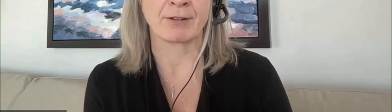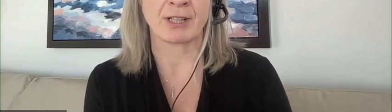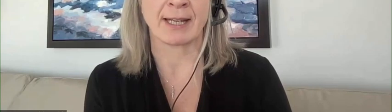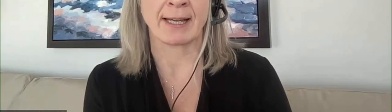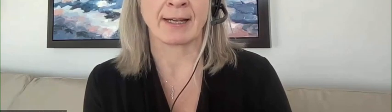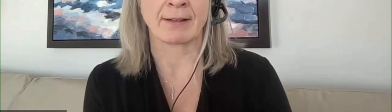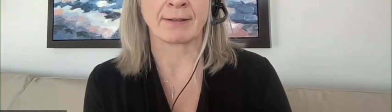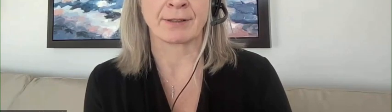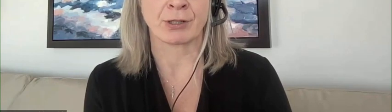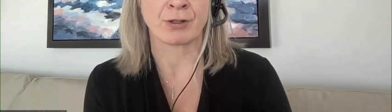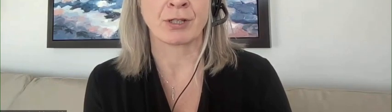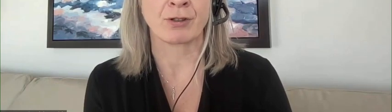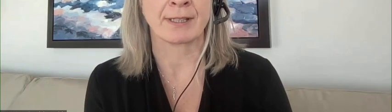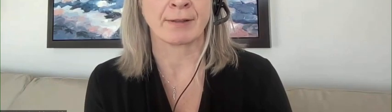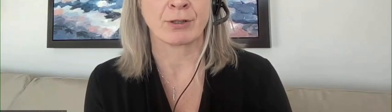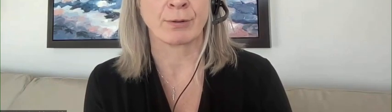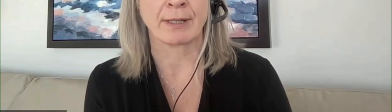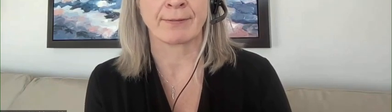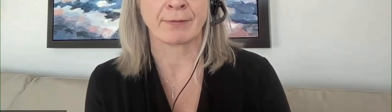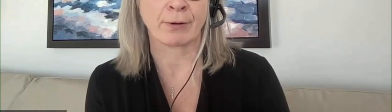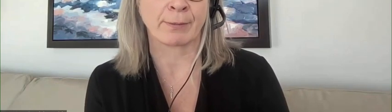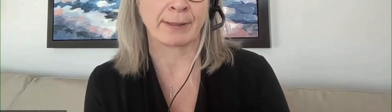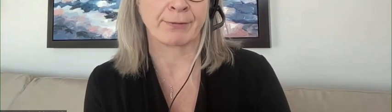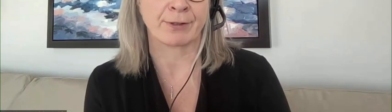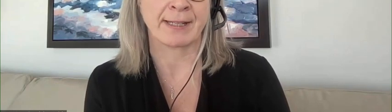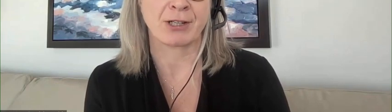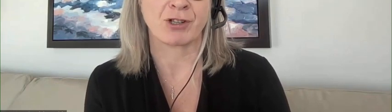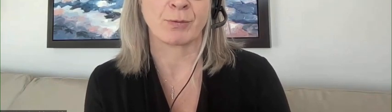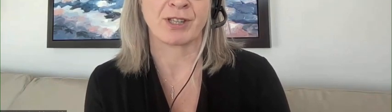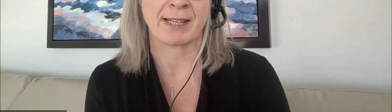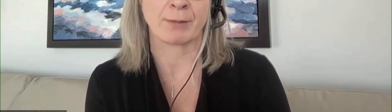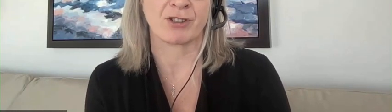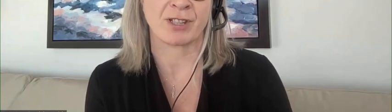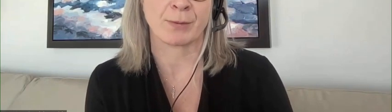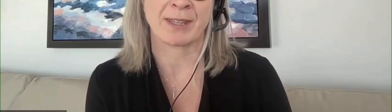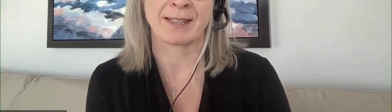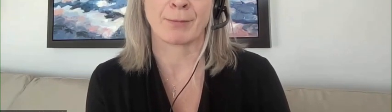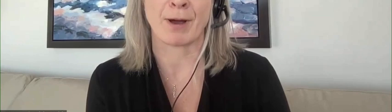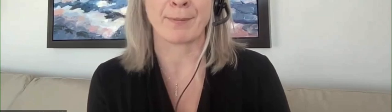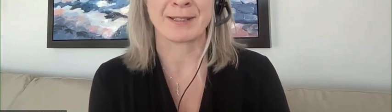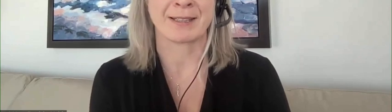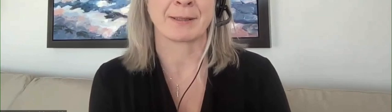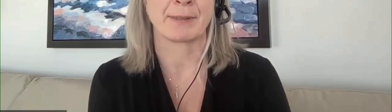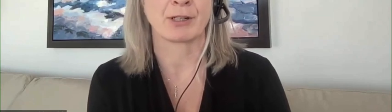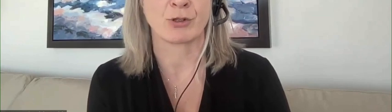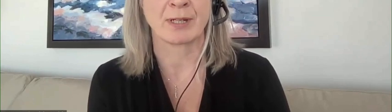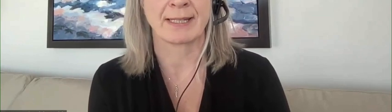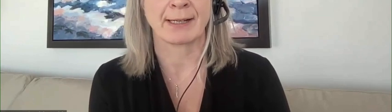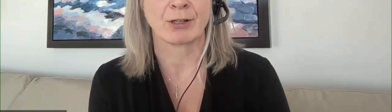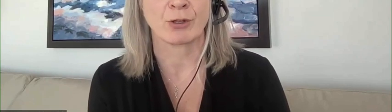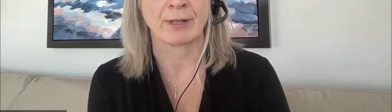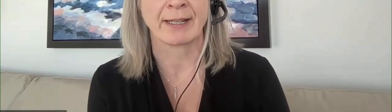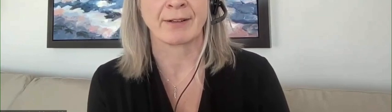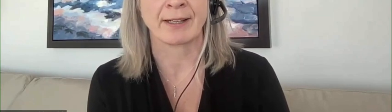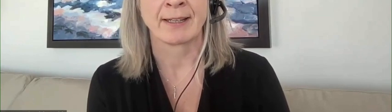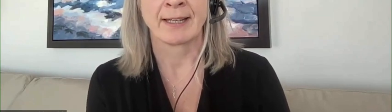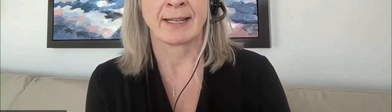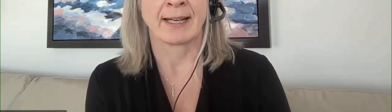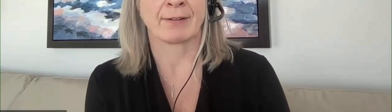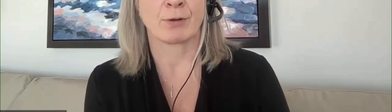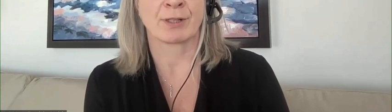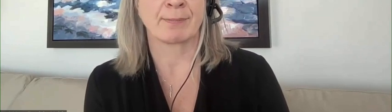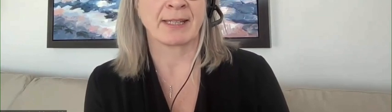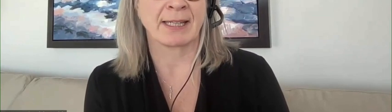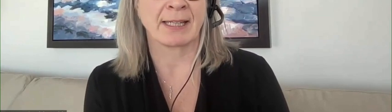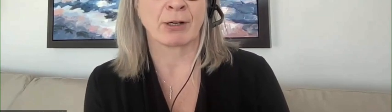I'm here today on the traditional territory of the Fort William First Nation, which is within the Robinson-Superior Treaty territory area.